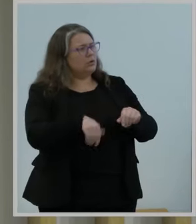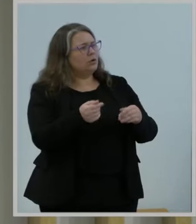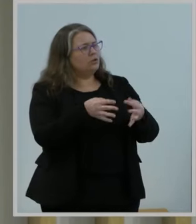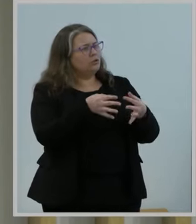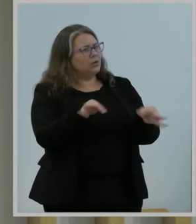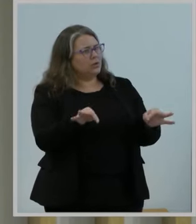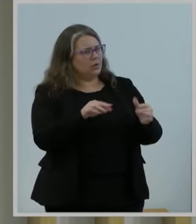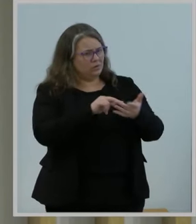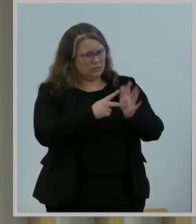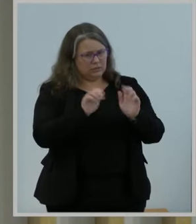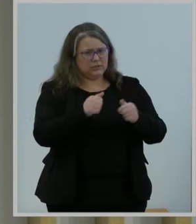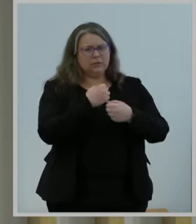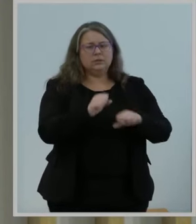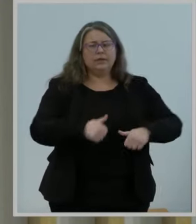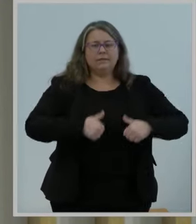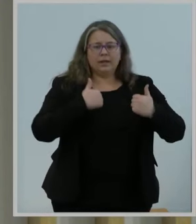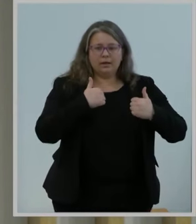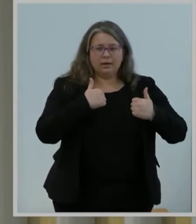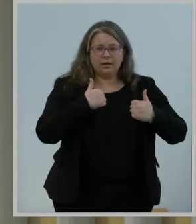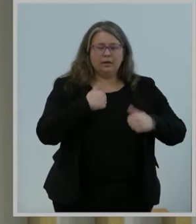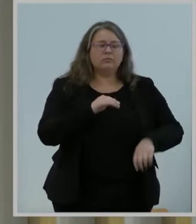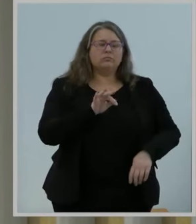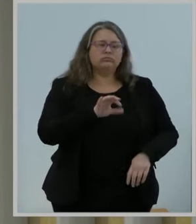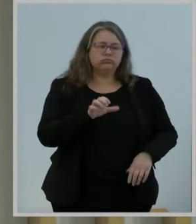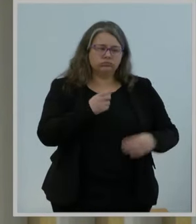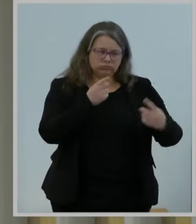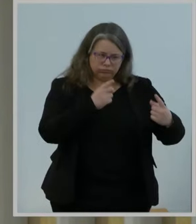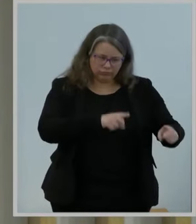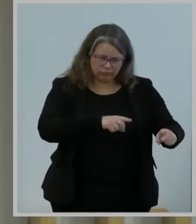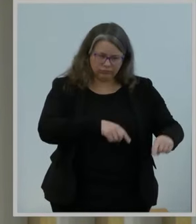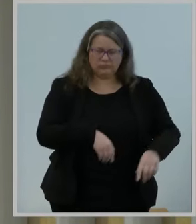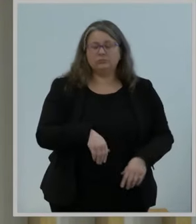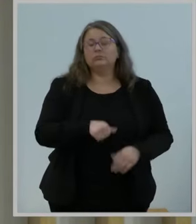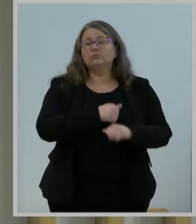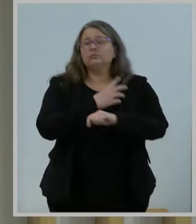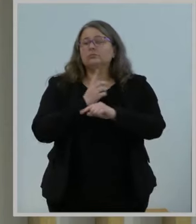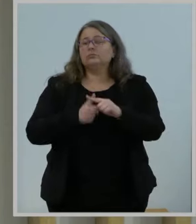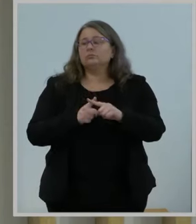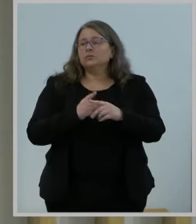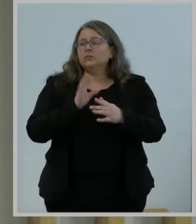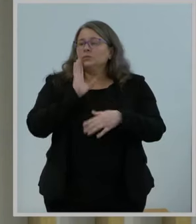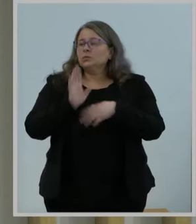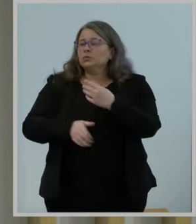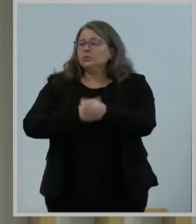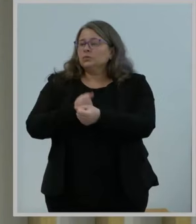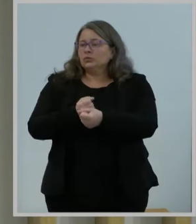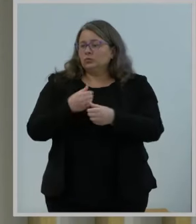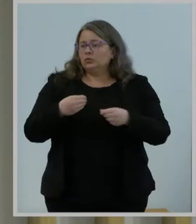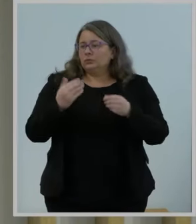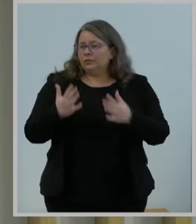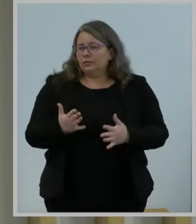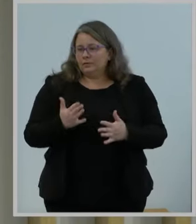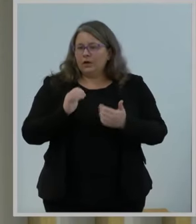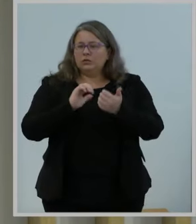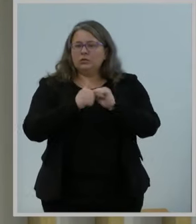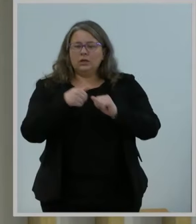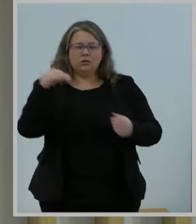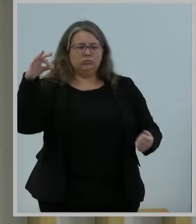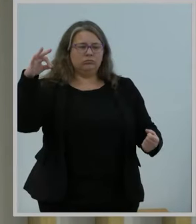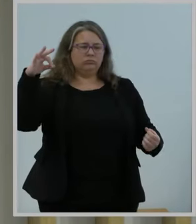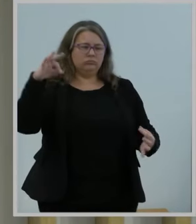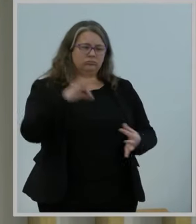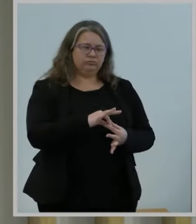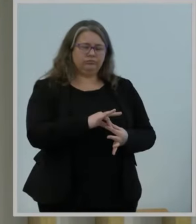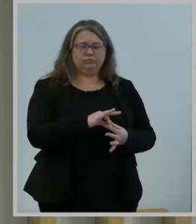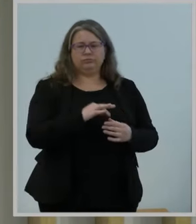also requiring wireless providers to support location-aware maps so that those who get these alerts have a better sense of precisely where the emergency is